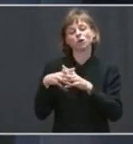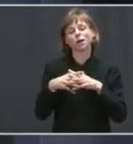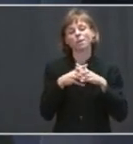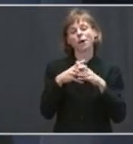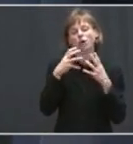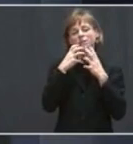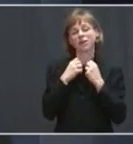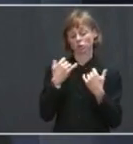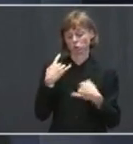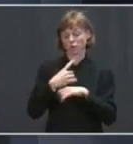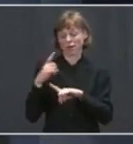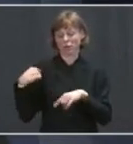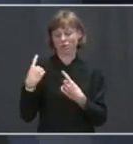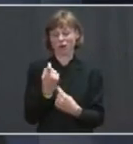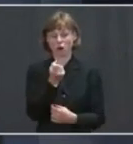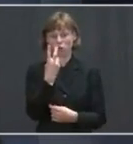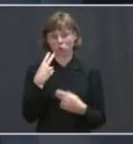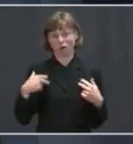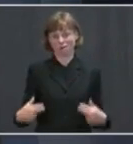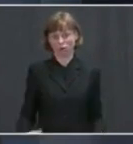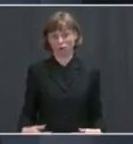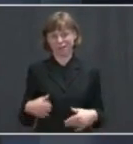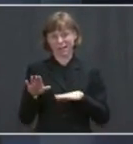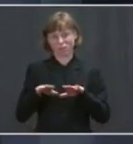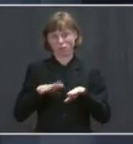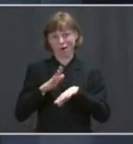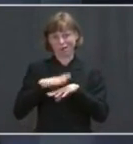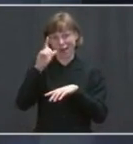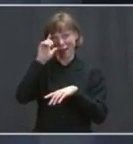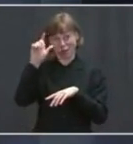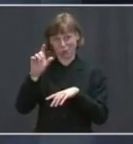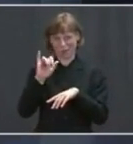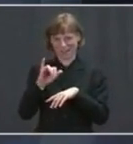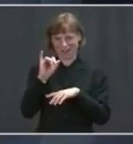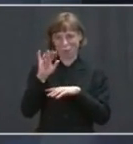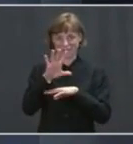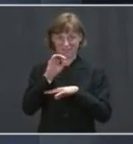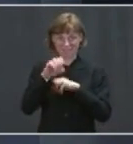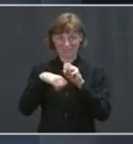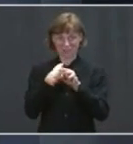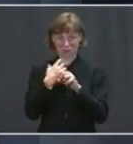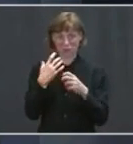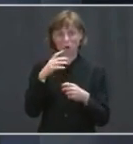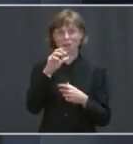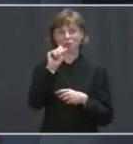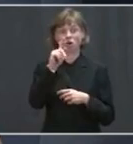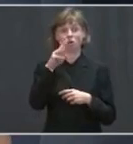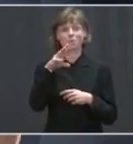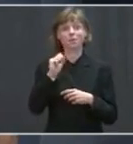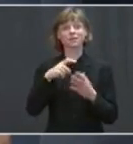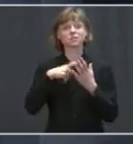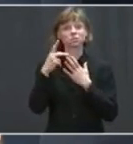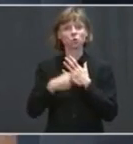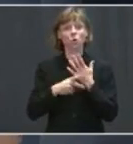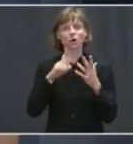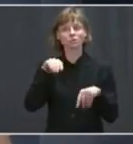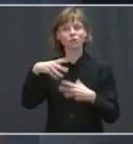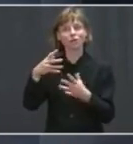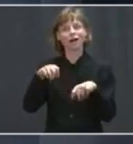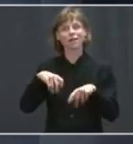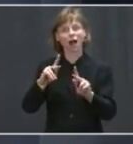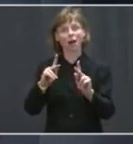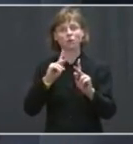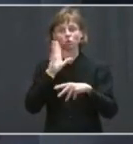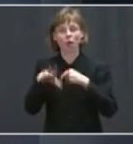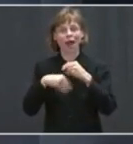walked on the Moon. That was half a century ago. The Artemis program, a waypoint to Mars, provides exactly the opportunity to add